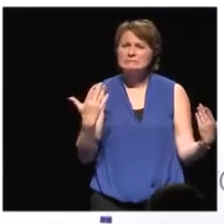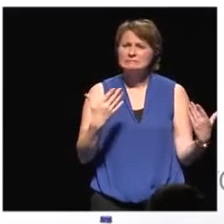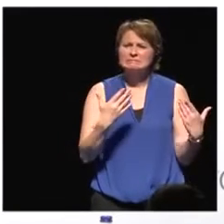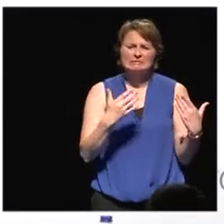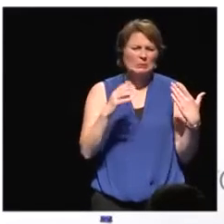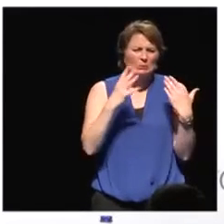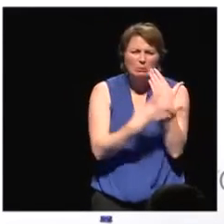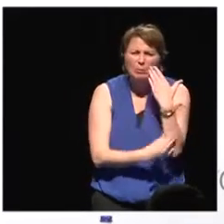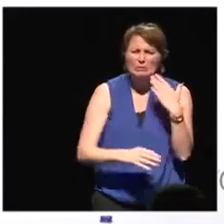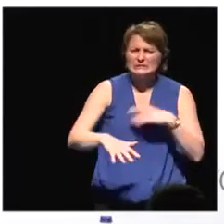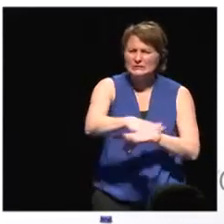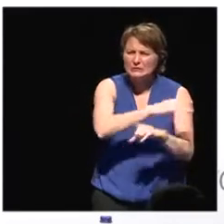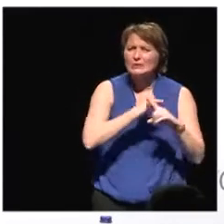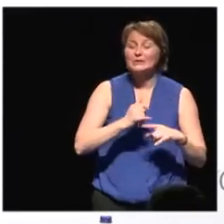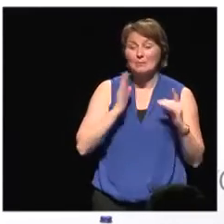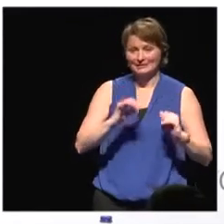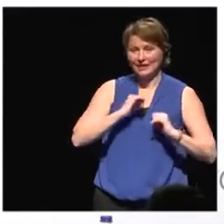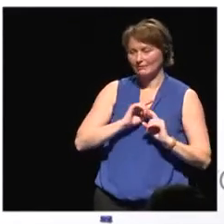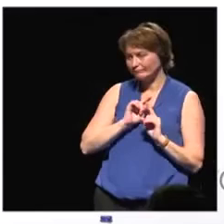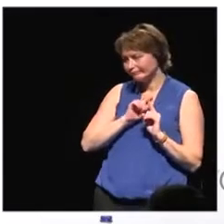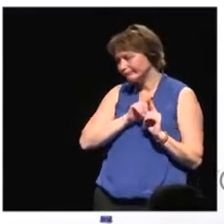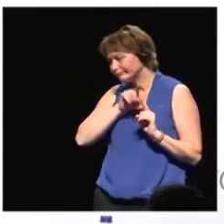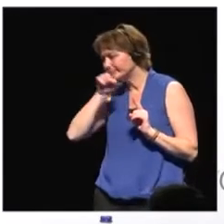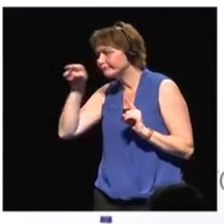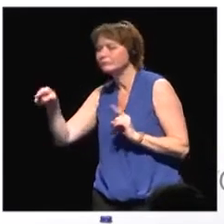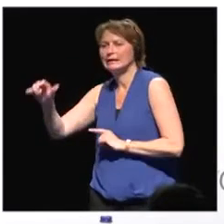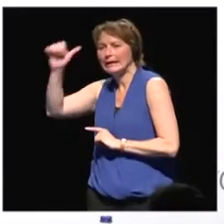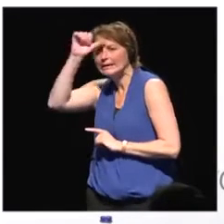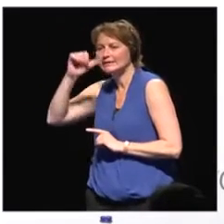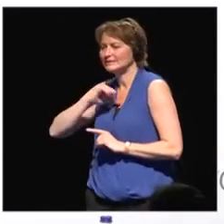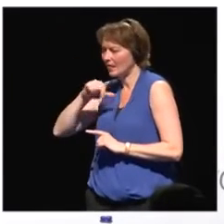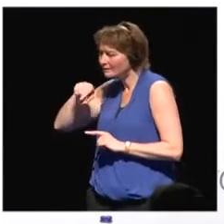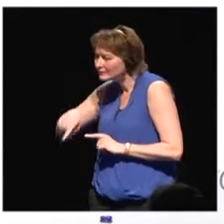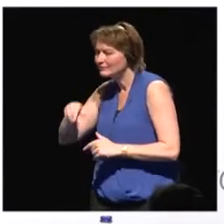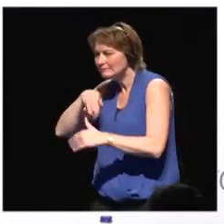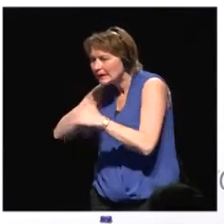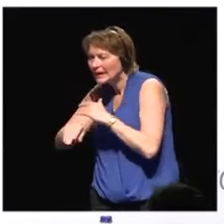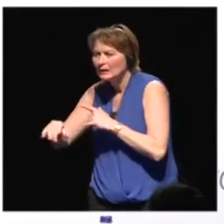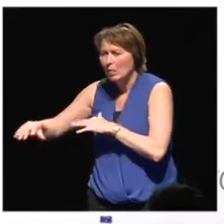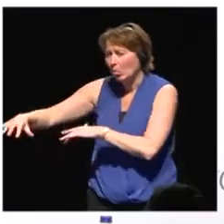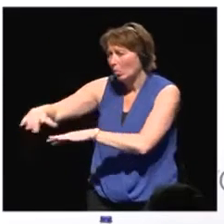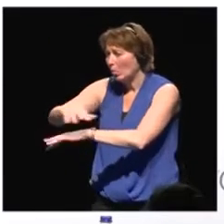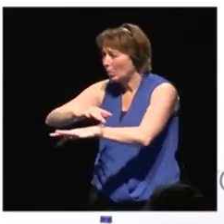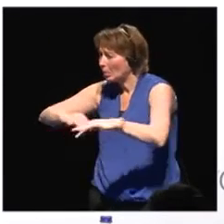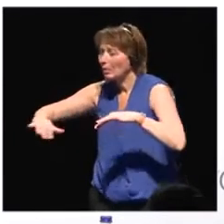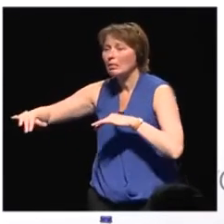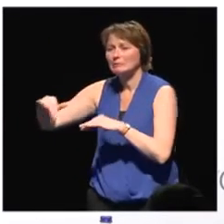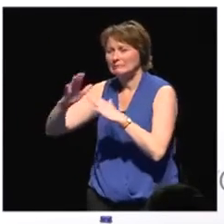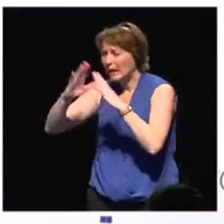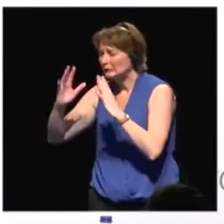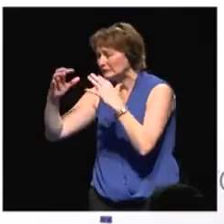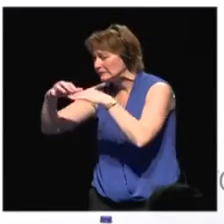the slums and you really have to understand. But that's difficult for everybody. But there is ways of experiencing that